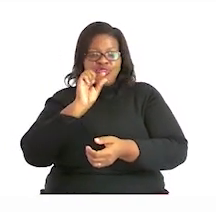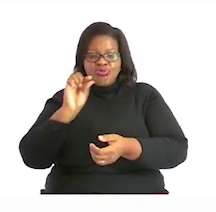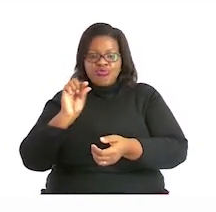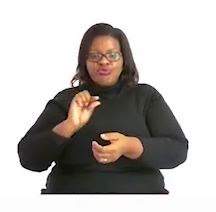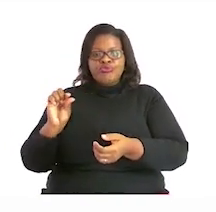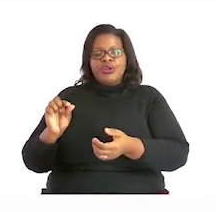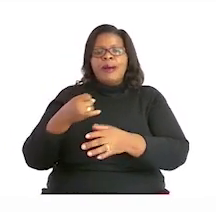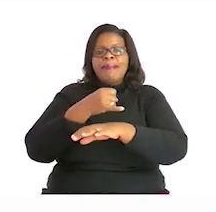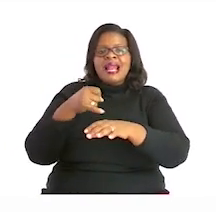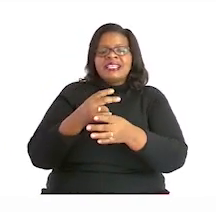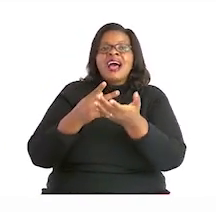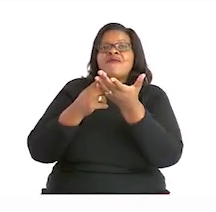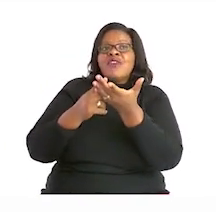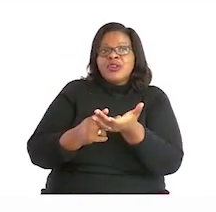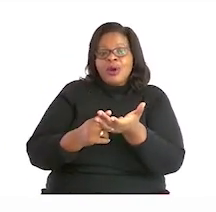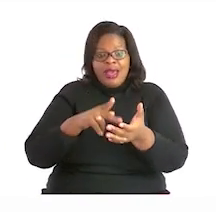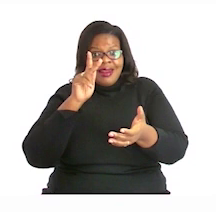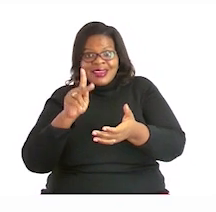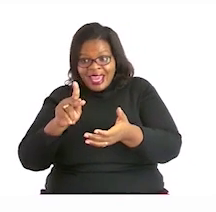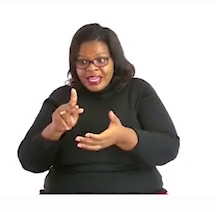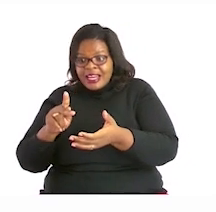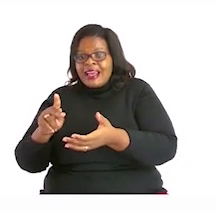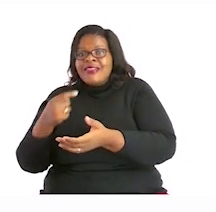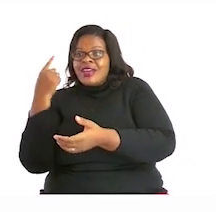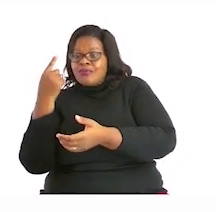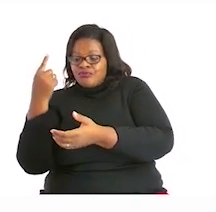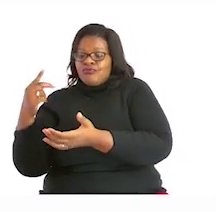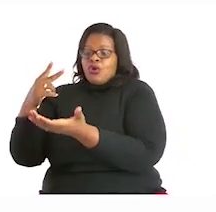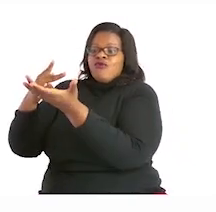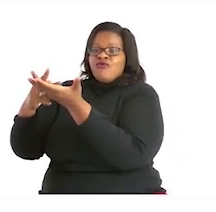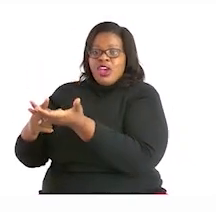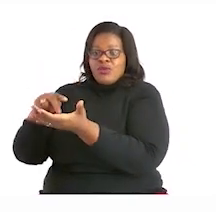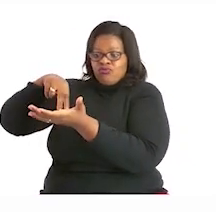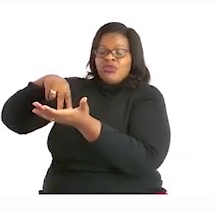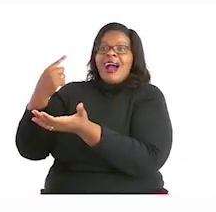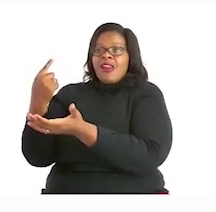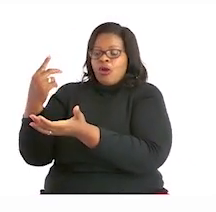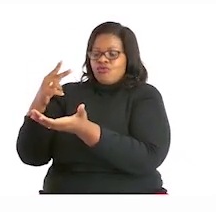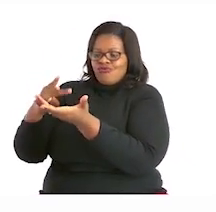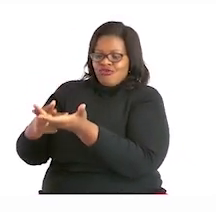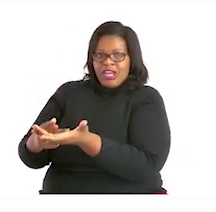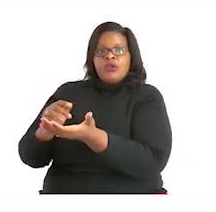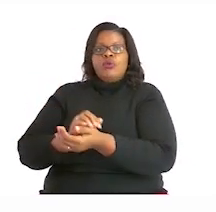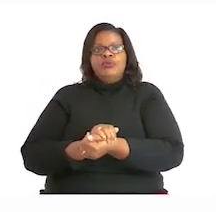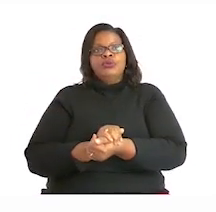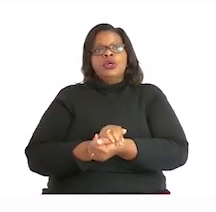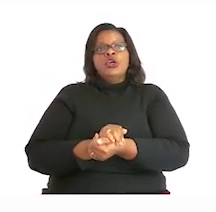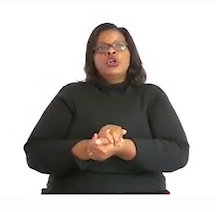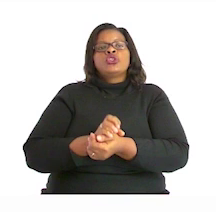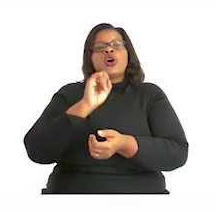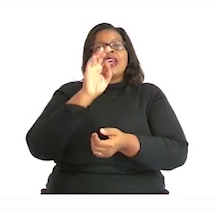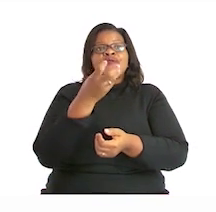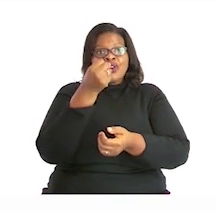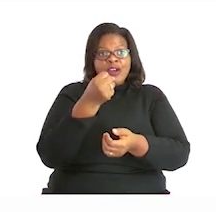value, and you will also hear the word value. And it's important that we know what is the difference between place value